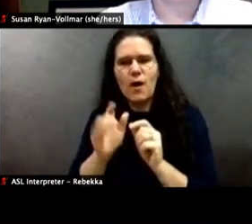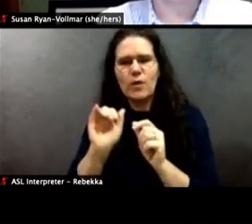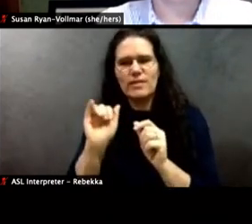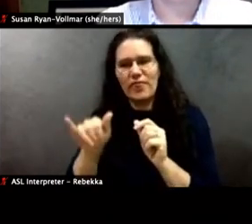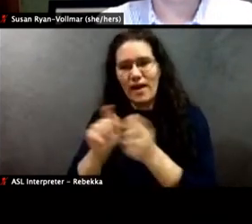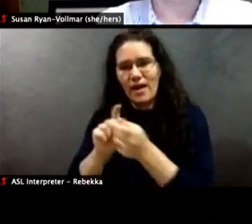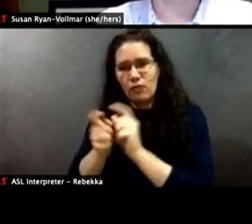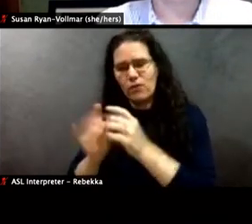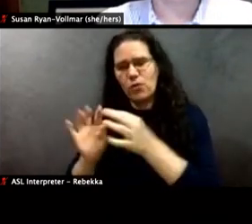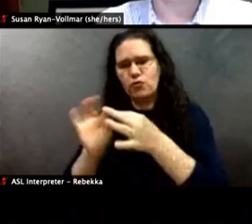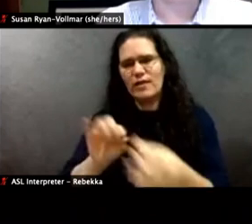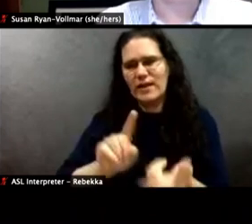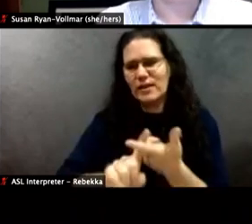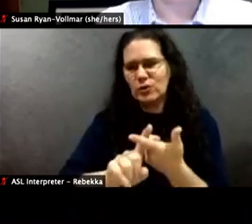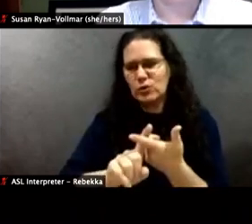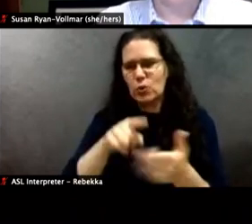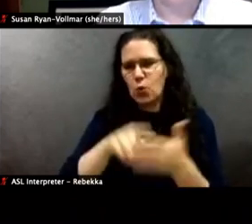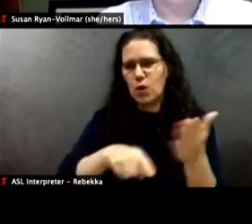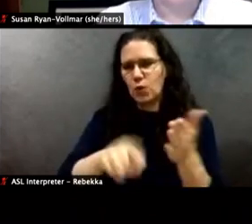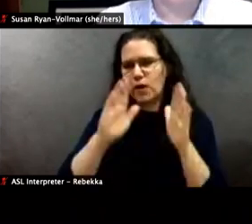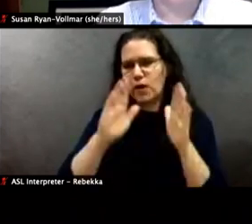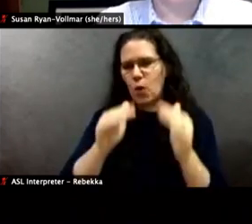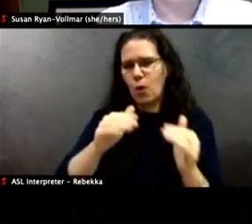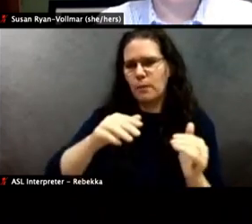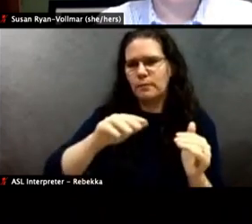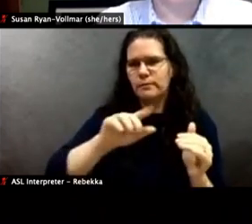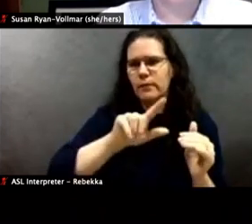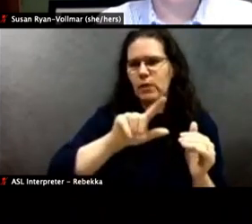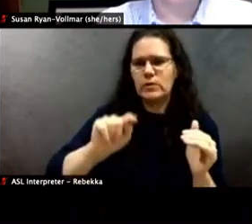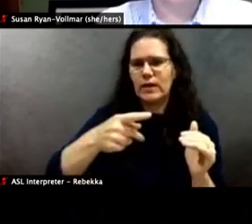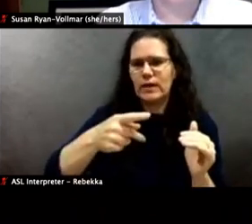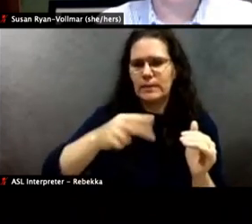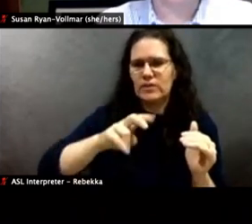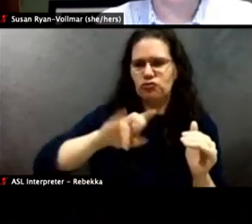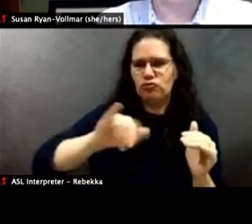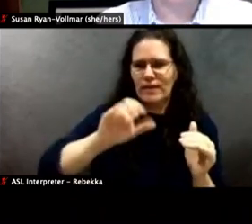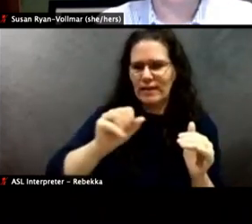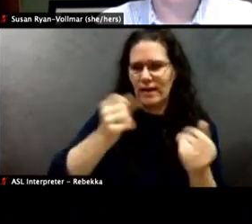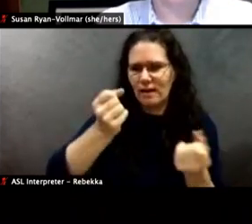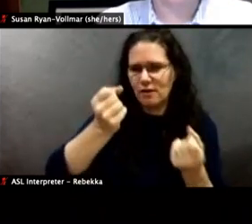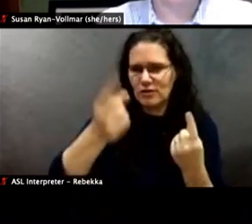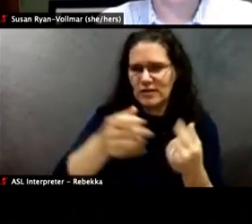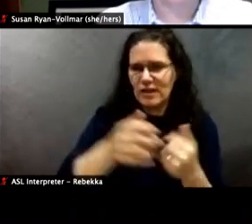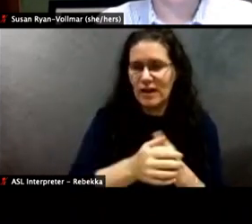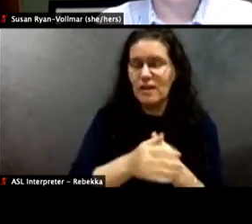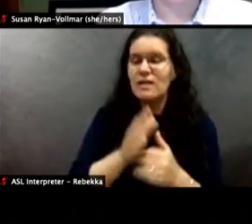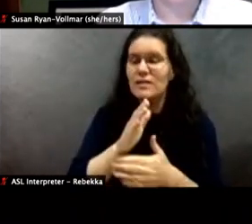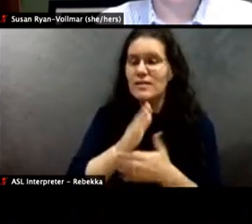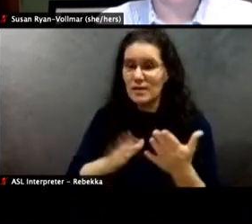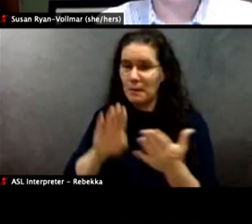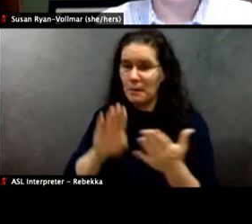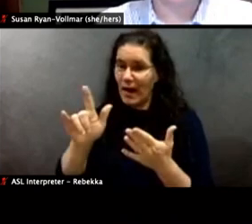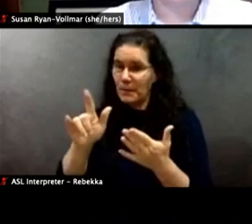moment? Some of what's in that bill is meant to weed out officers who think this way